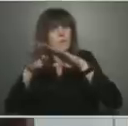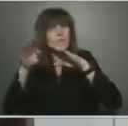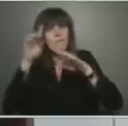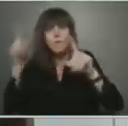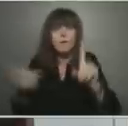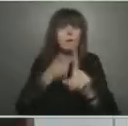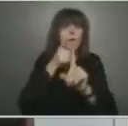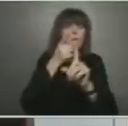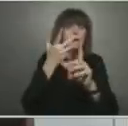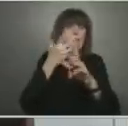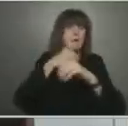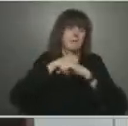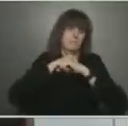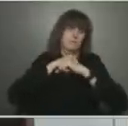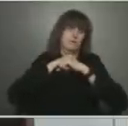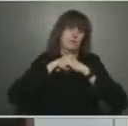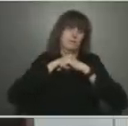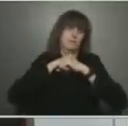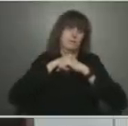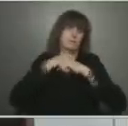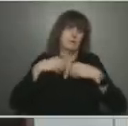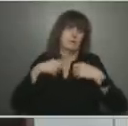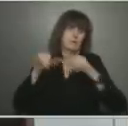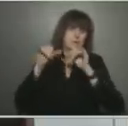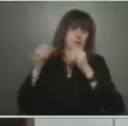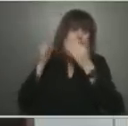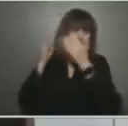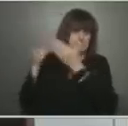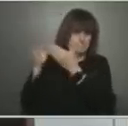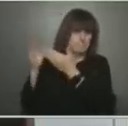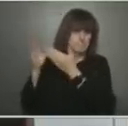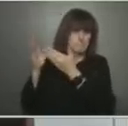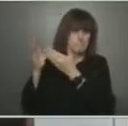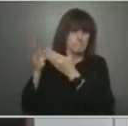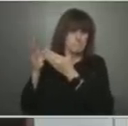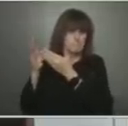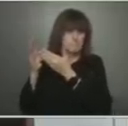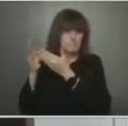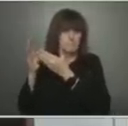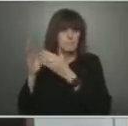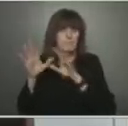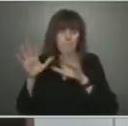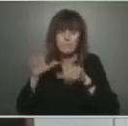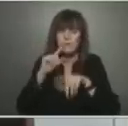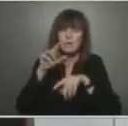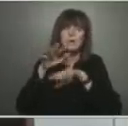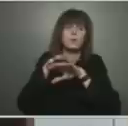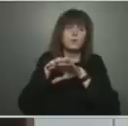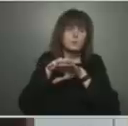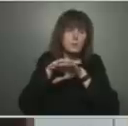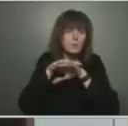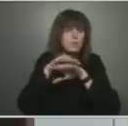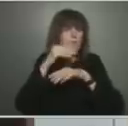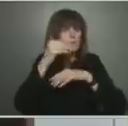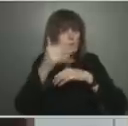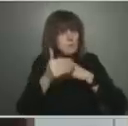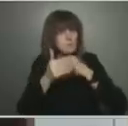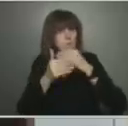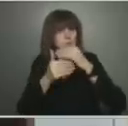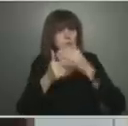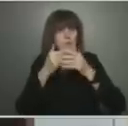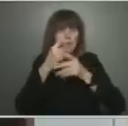as well and the health system. We've been slow and steady and cautious in Ontario, and that has always done us well.